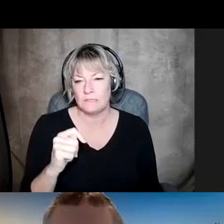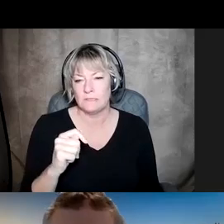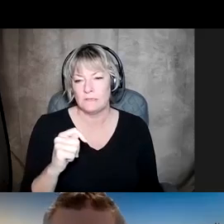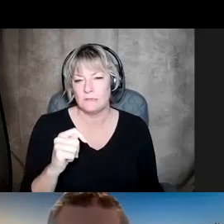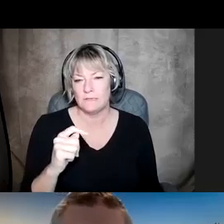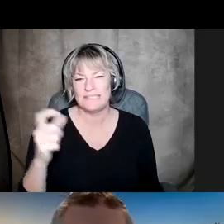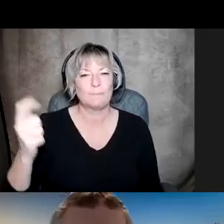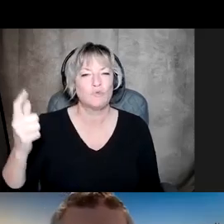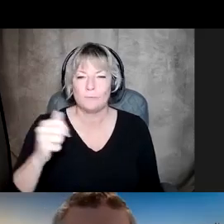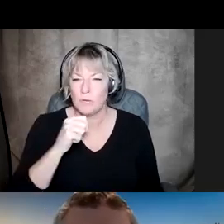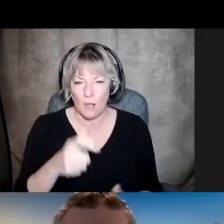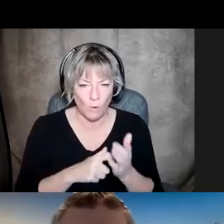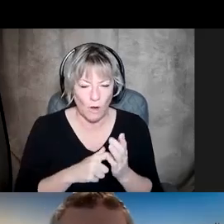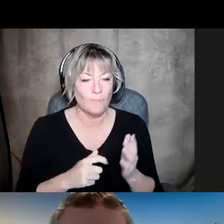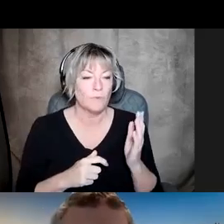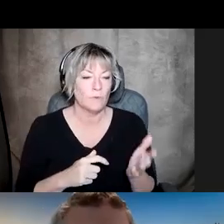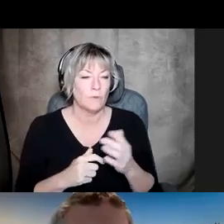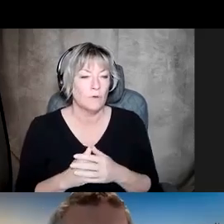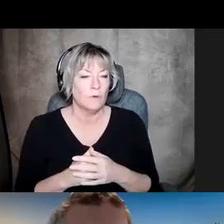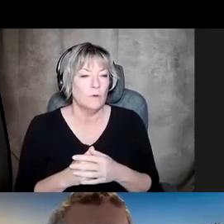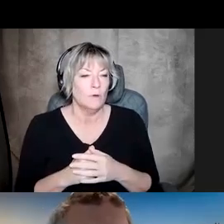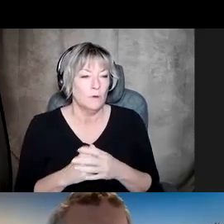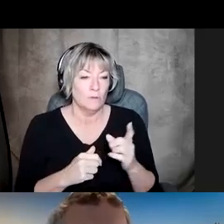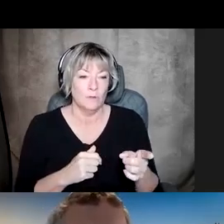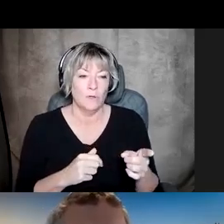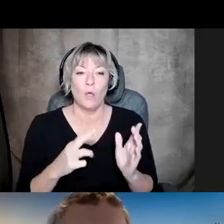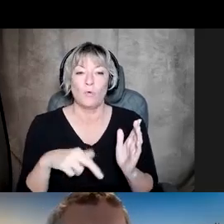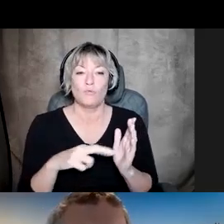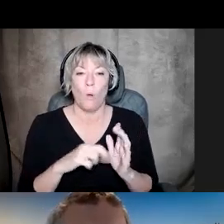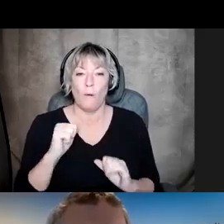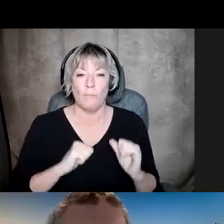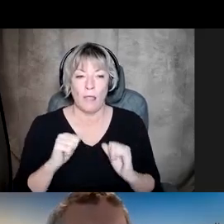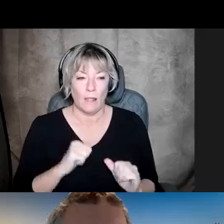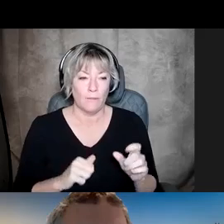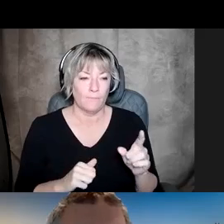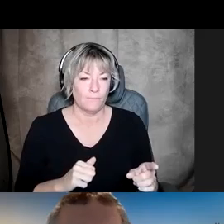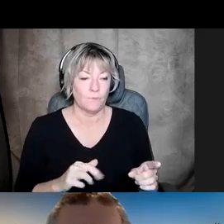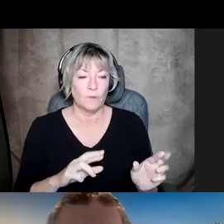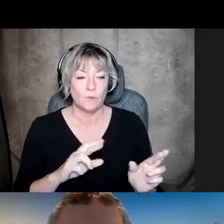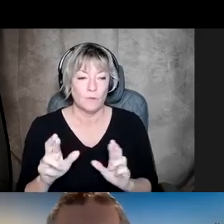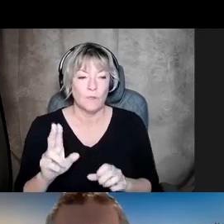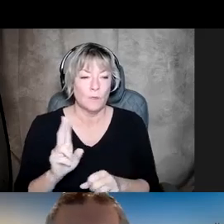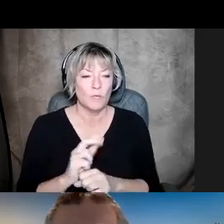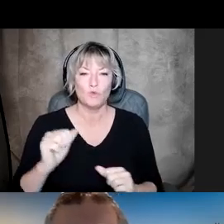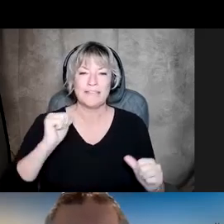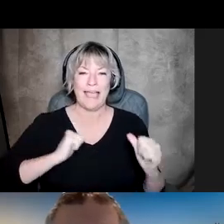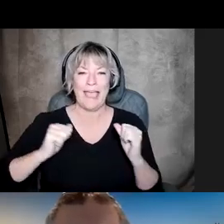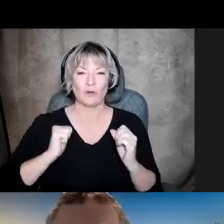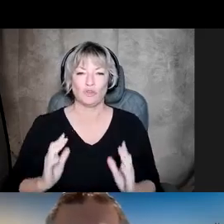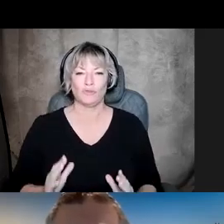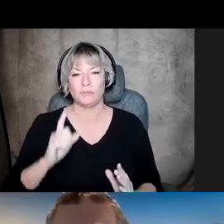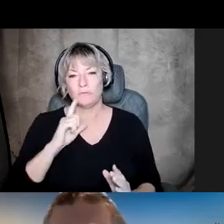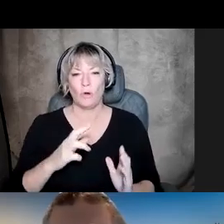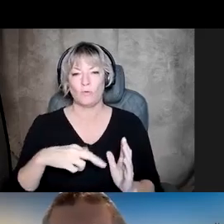subscriptions. All right. So this is a role play ready. We use actors to do role